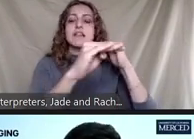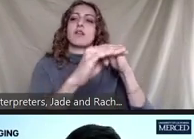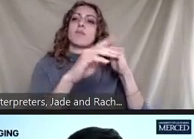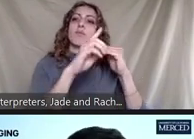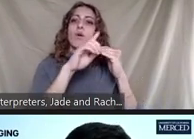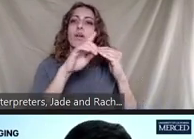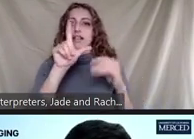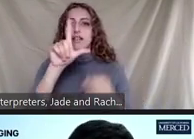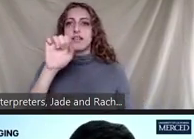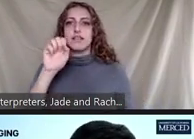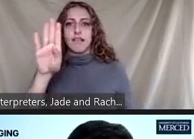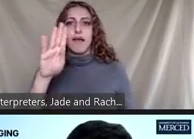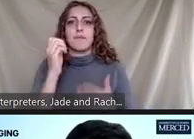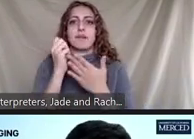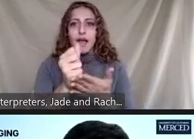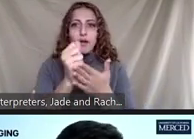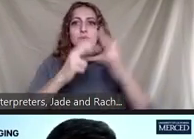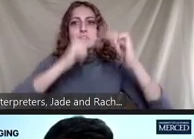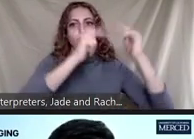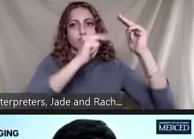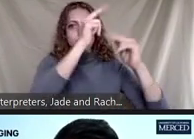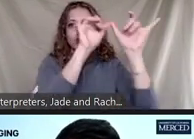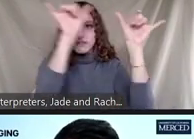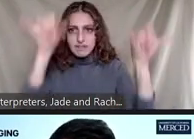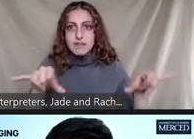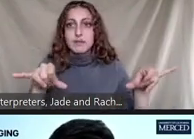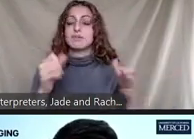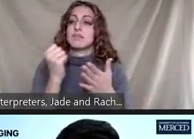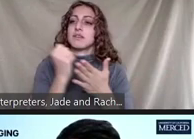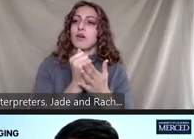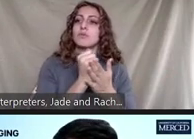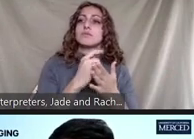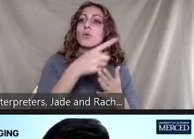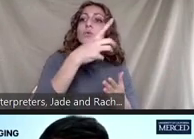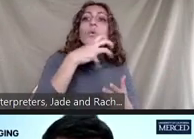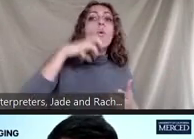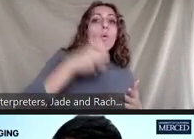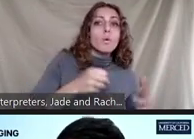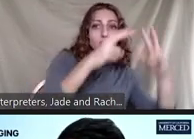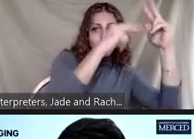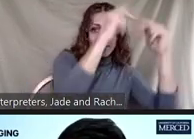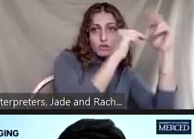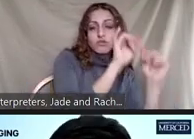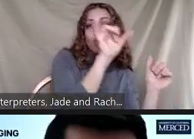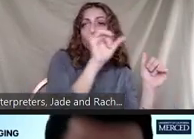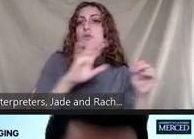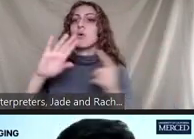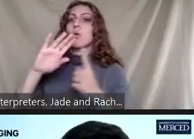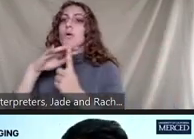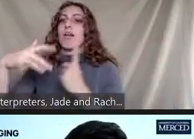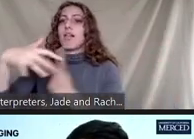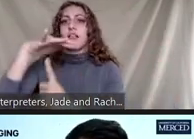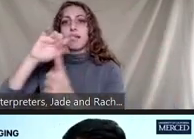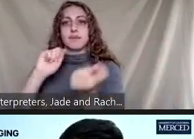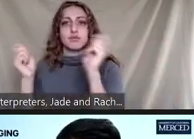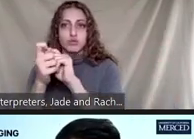critical infrastructure systems which spans from aging infrastructure to climate change sustainability and post-disaster